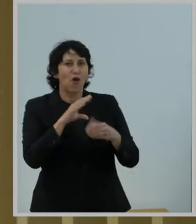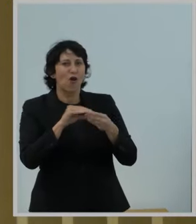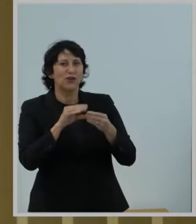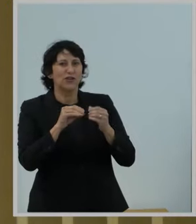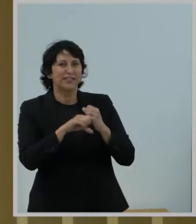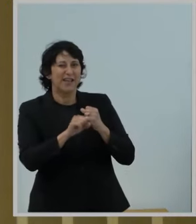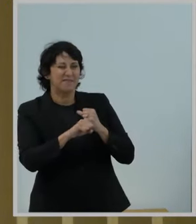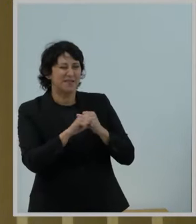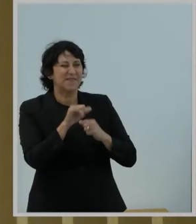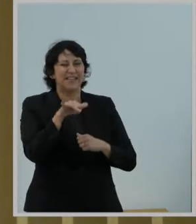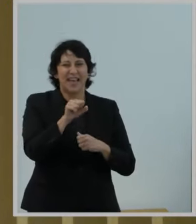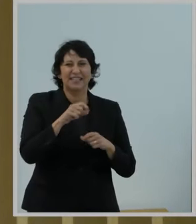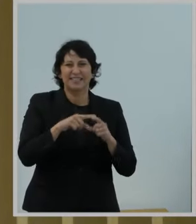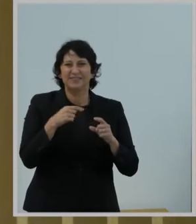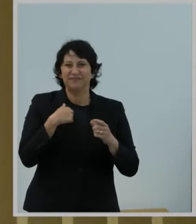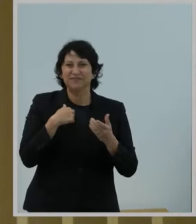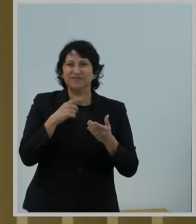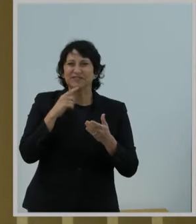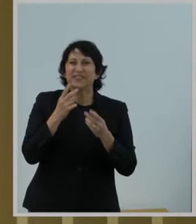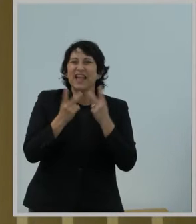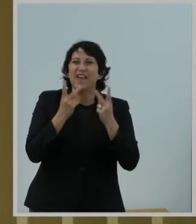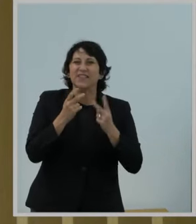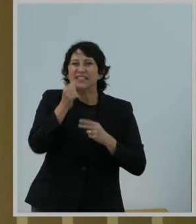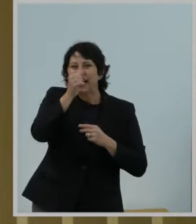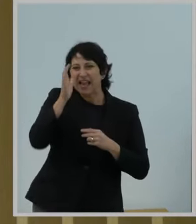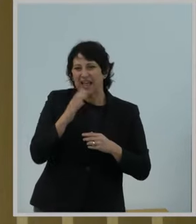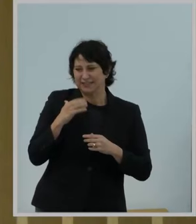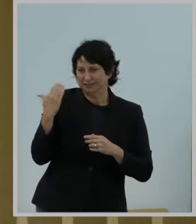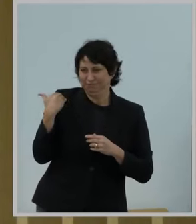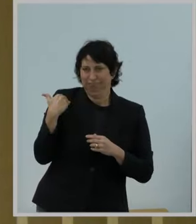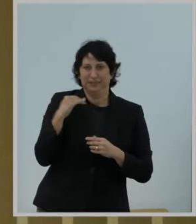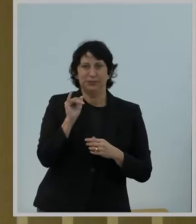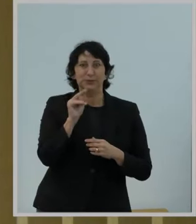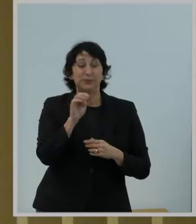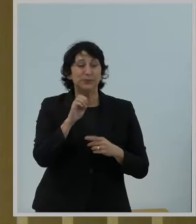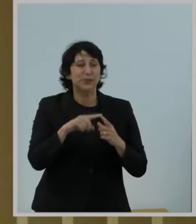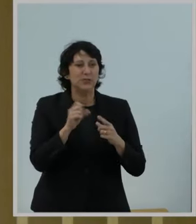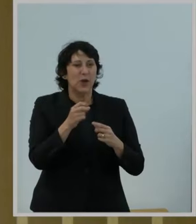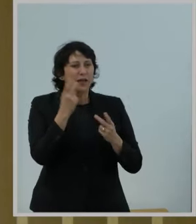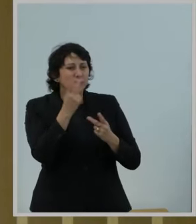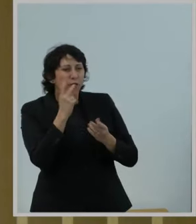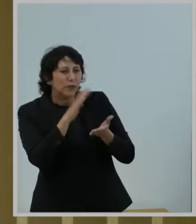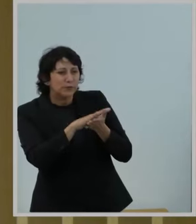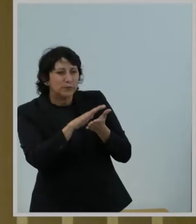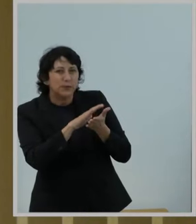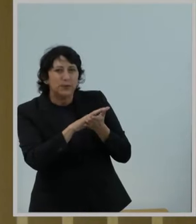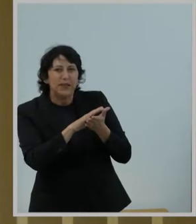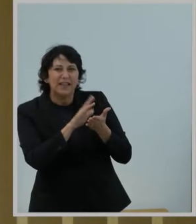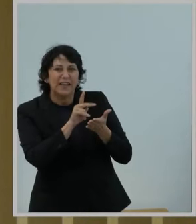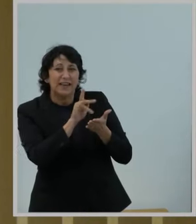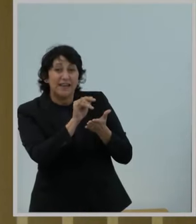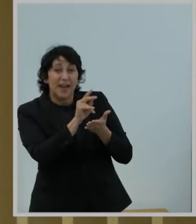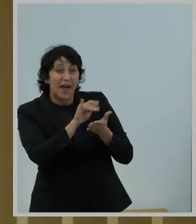But yes, as it was mentioned, I visited Alaska earlier this year in June, saw a school in the Kenai Peninsula,